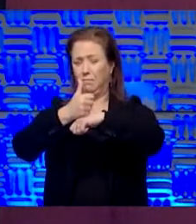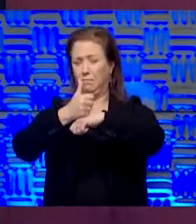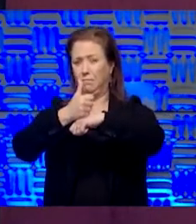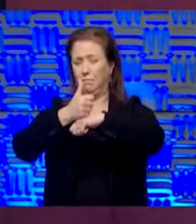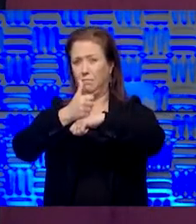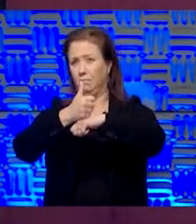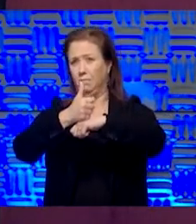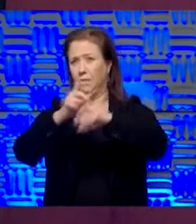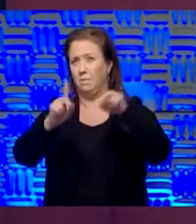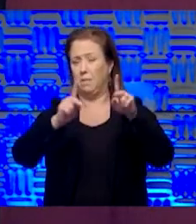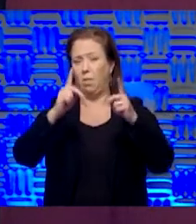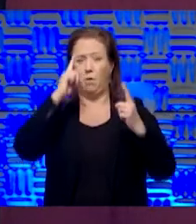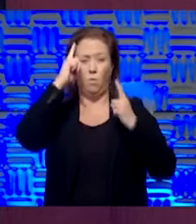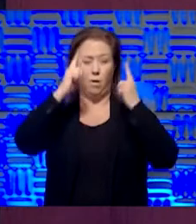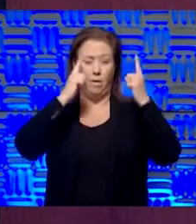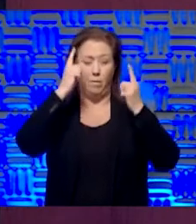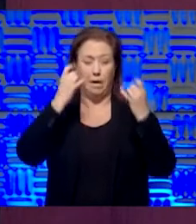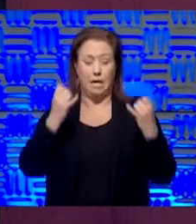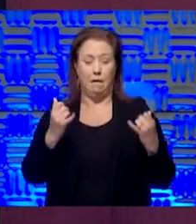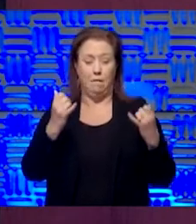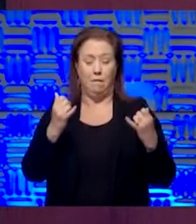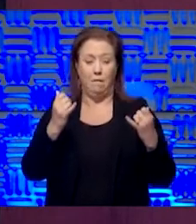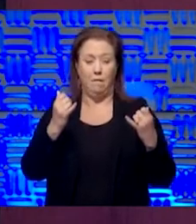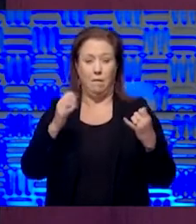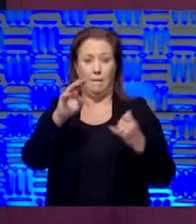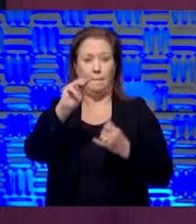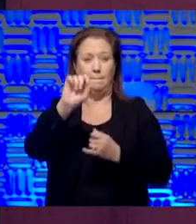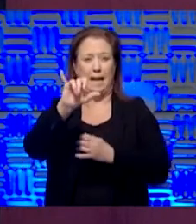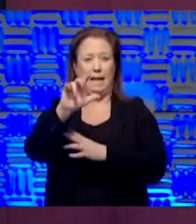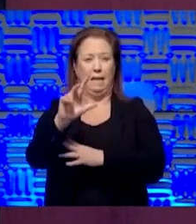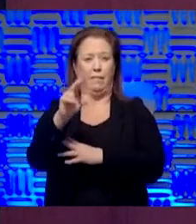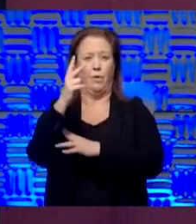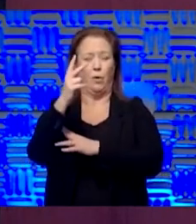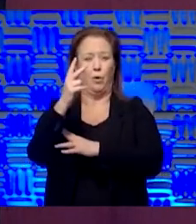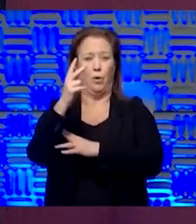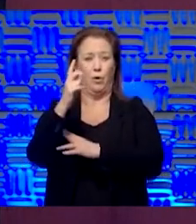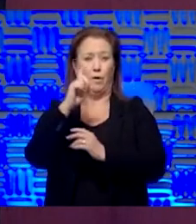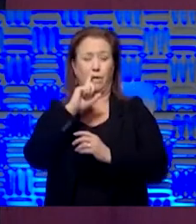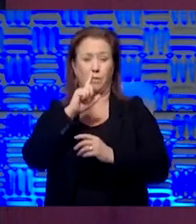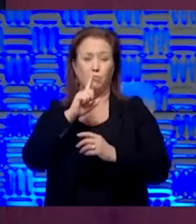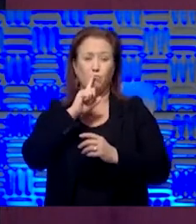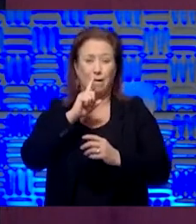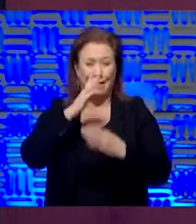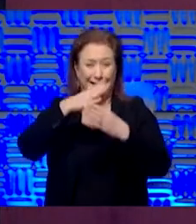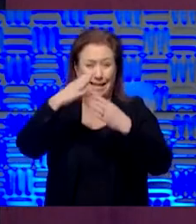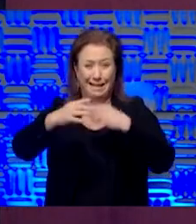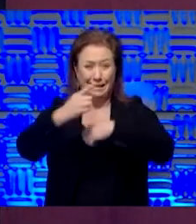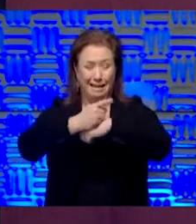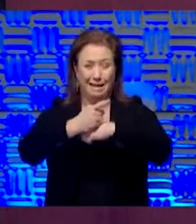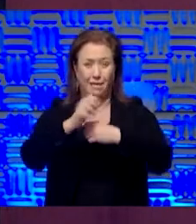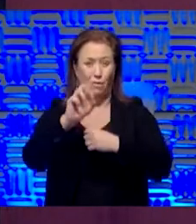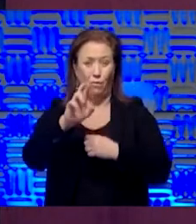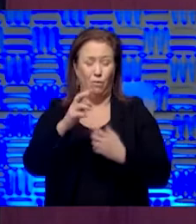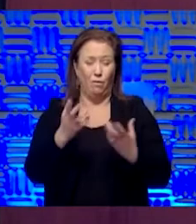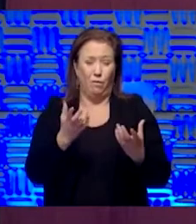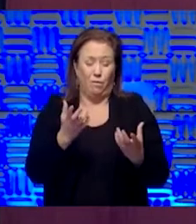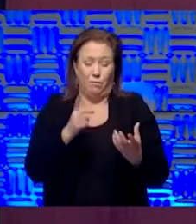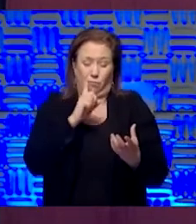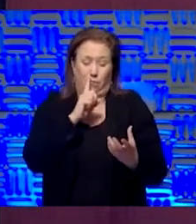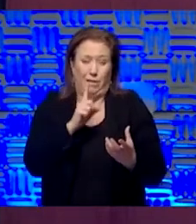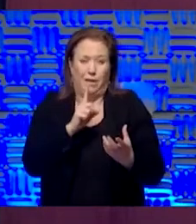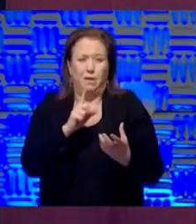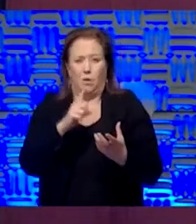I think people might be wondering if this, the May 3rd, if that's really the end date of it or, or what exact